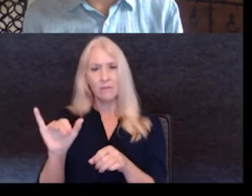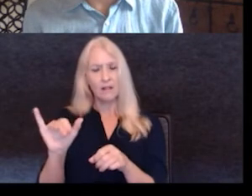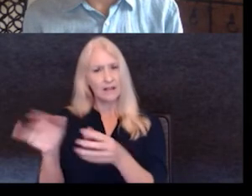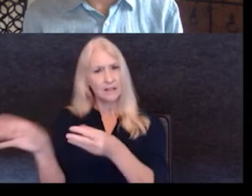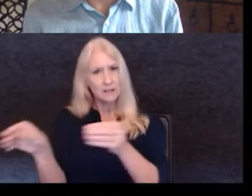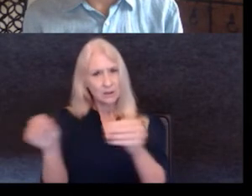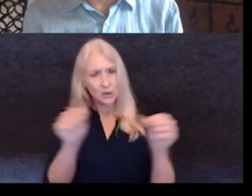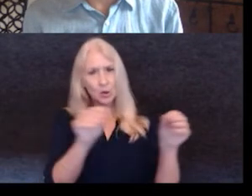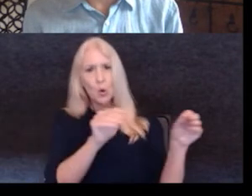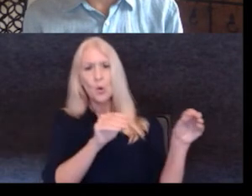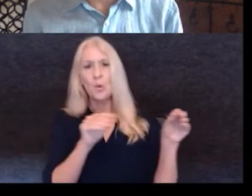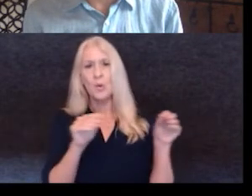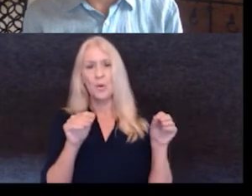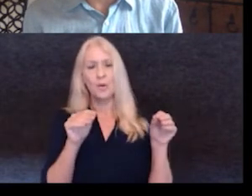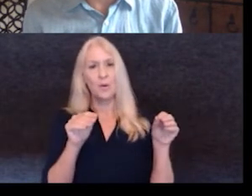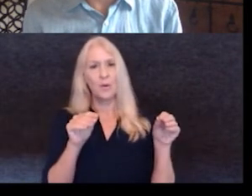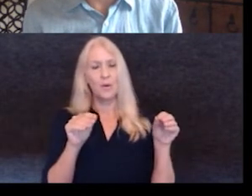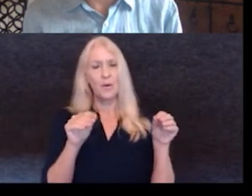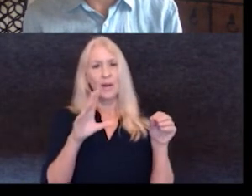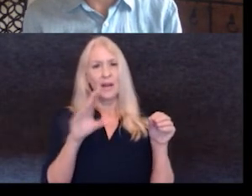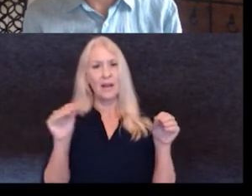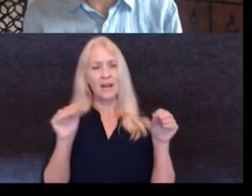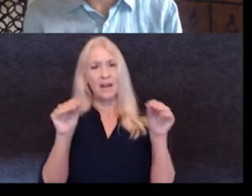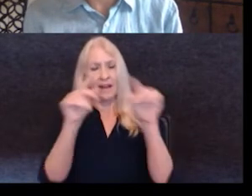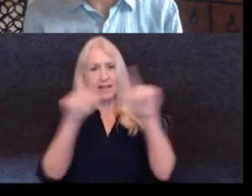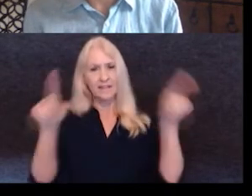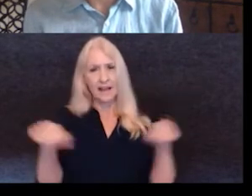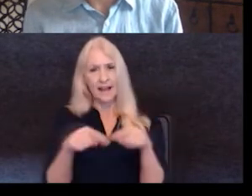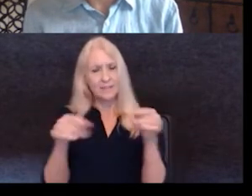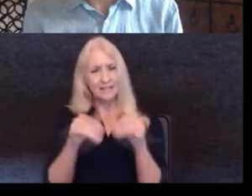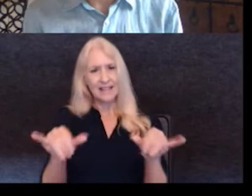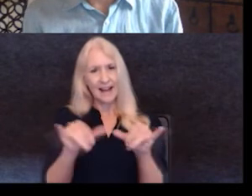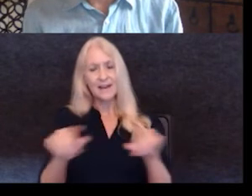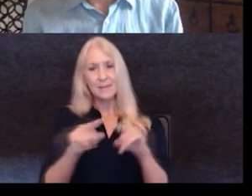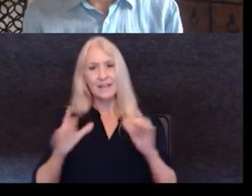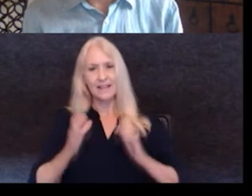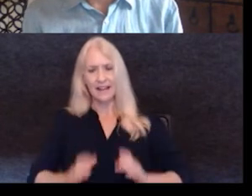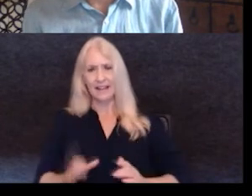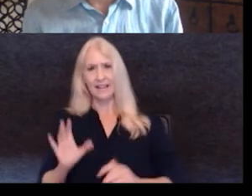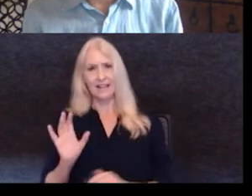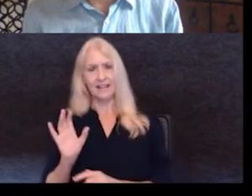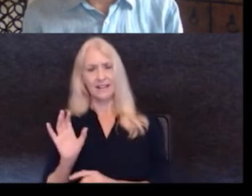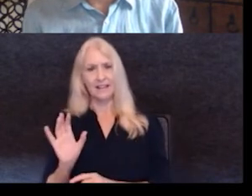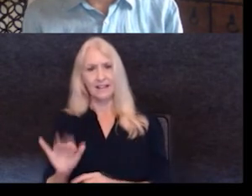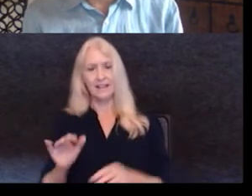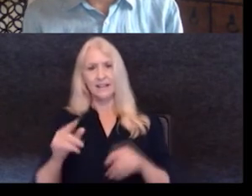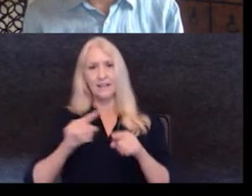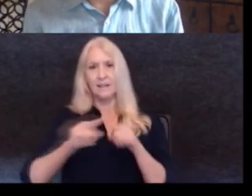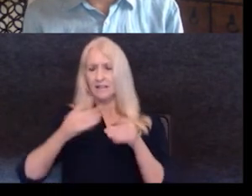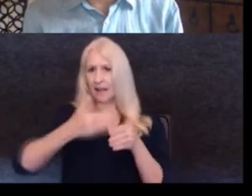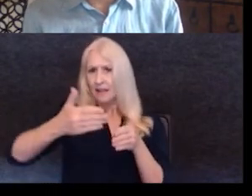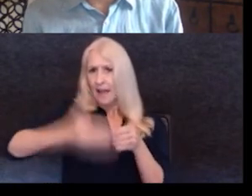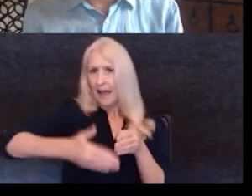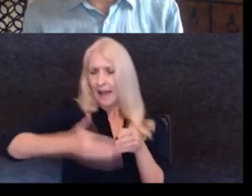respect all the facades and the signs should all be the same. But a client was like, no, we're in the, at the end of the mall.